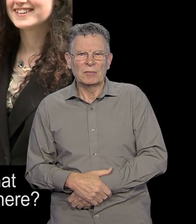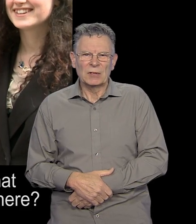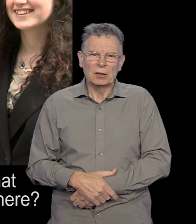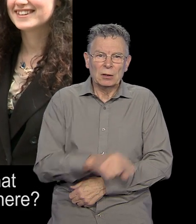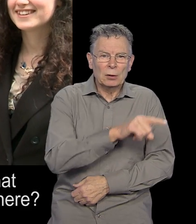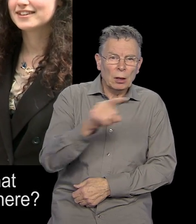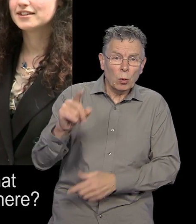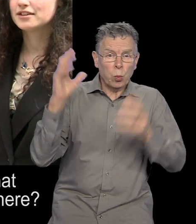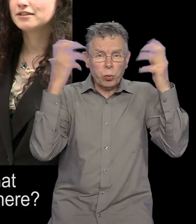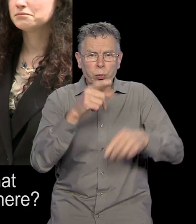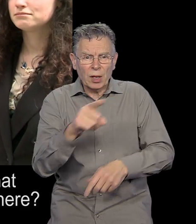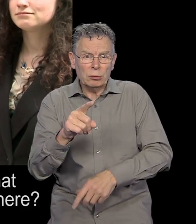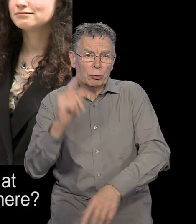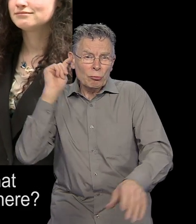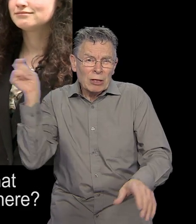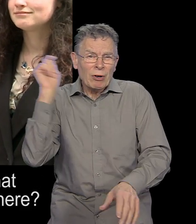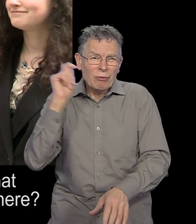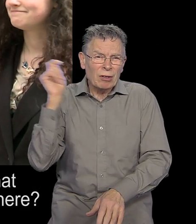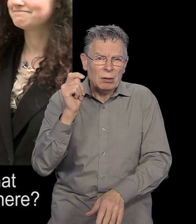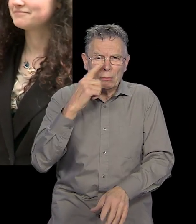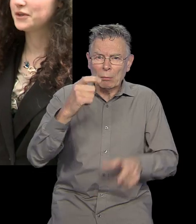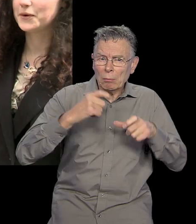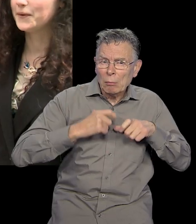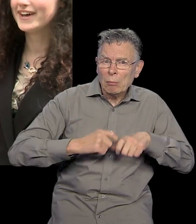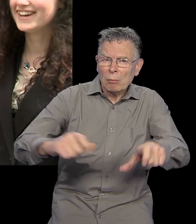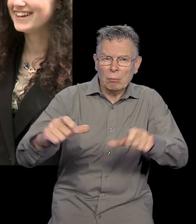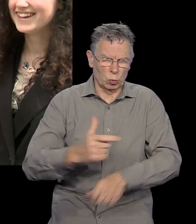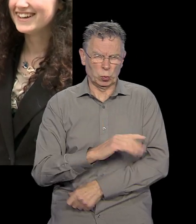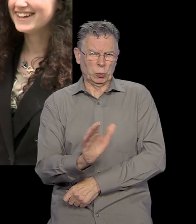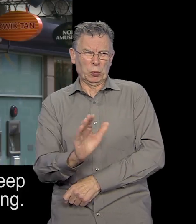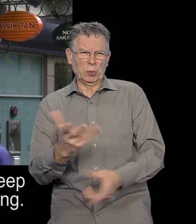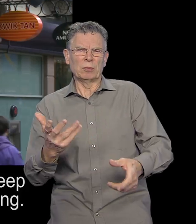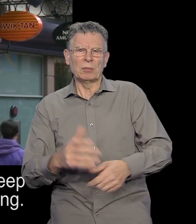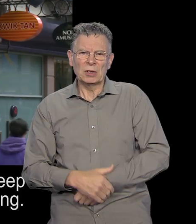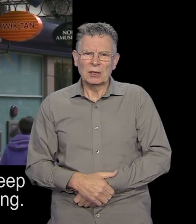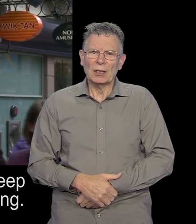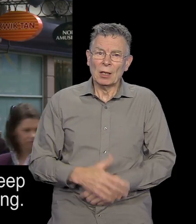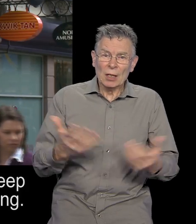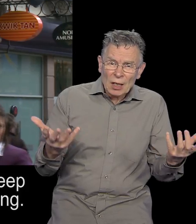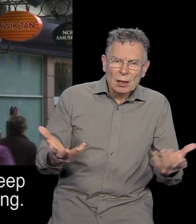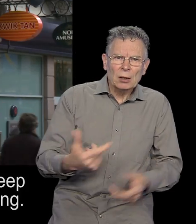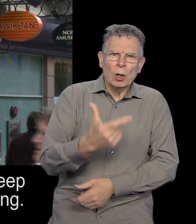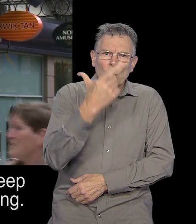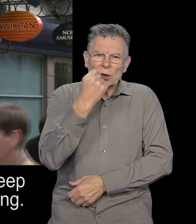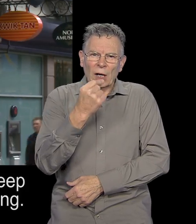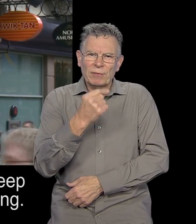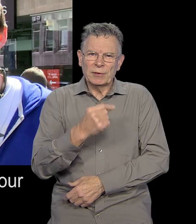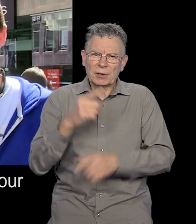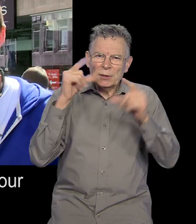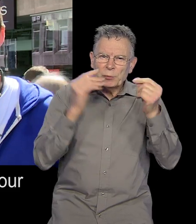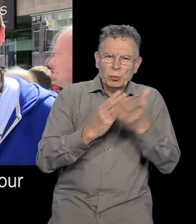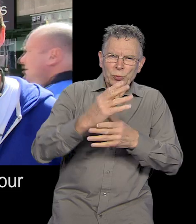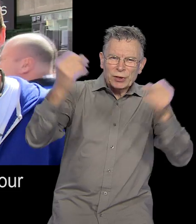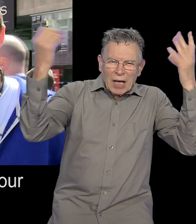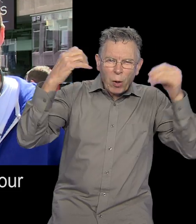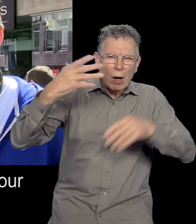Does it worry you at all that kind of ringing in your ears might stay there? No. Oh, yeah. You'd have to sleep with the shower on or something. Do